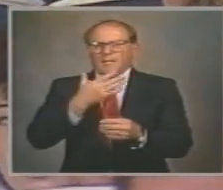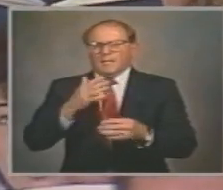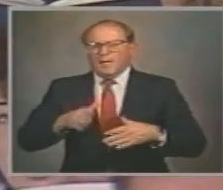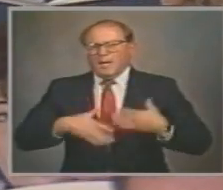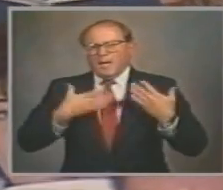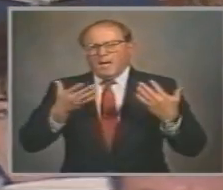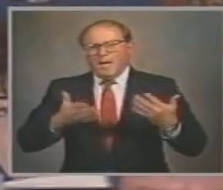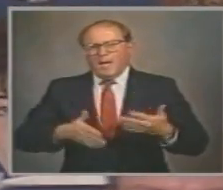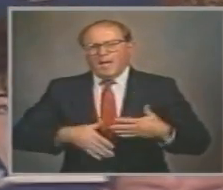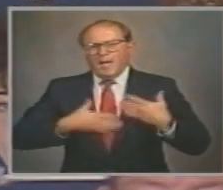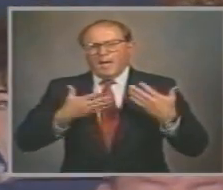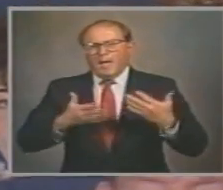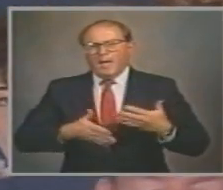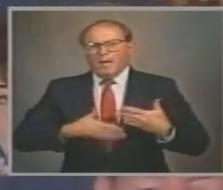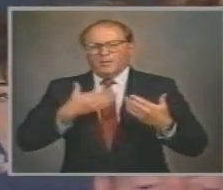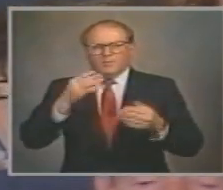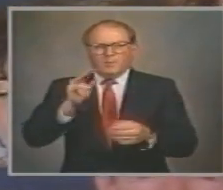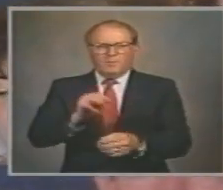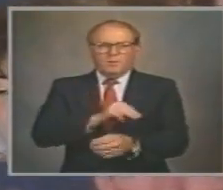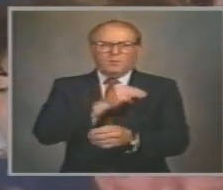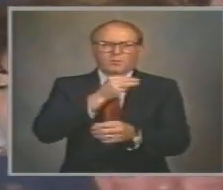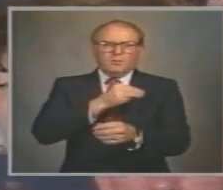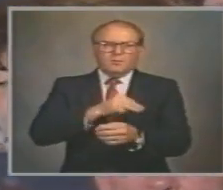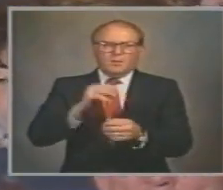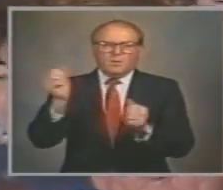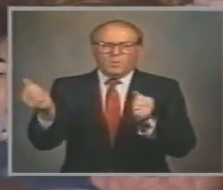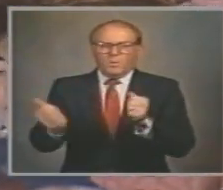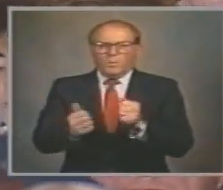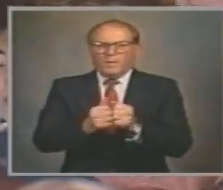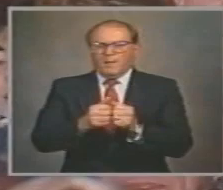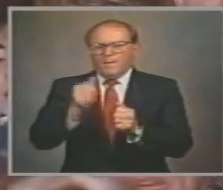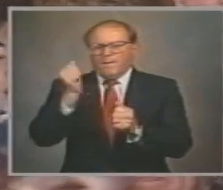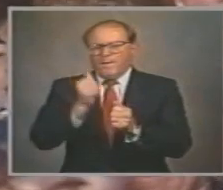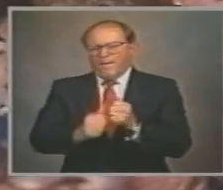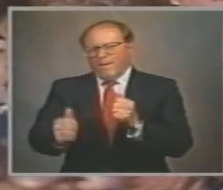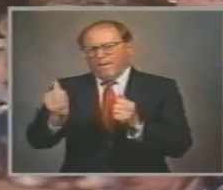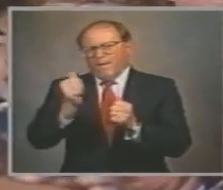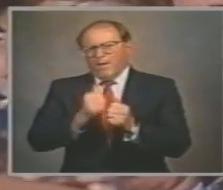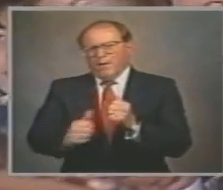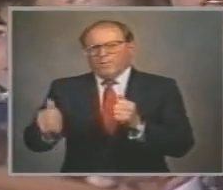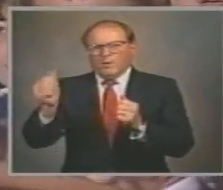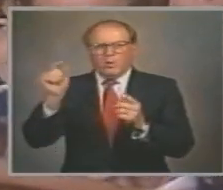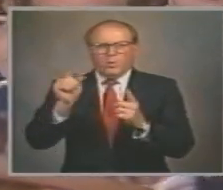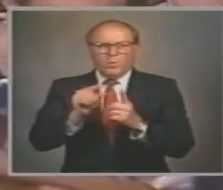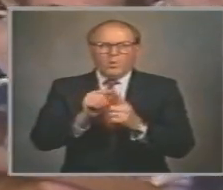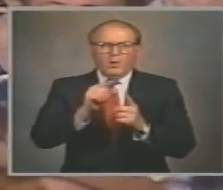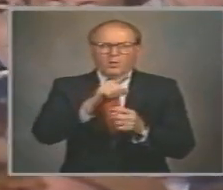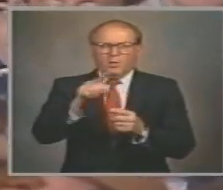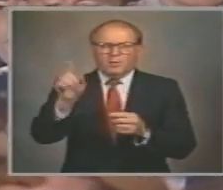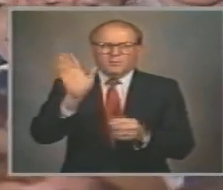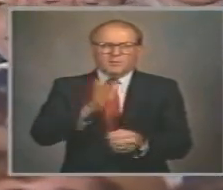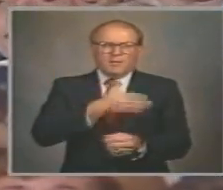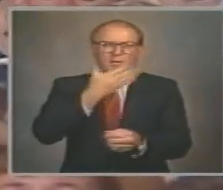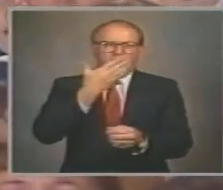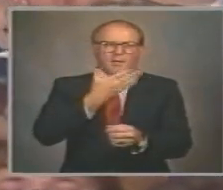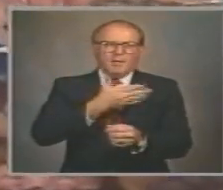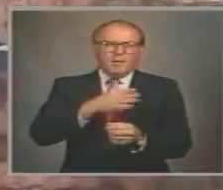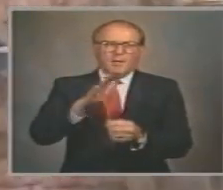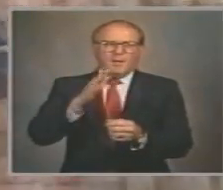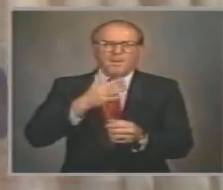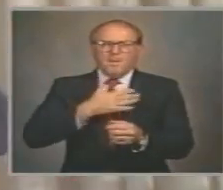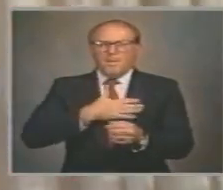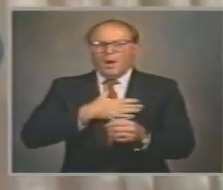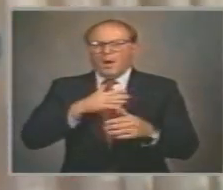on the wistful music With every mount you raise